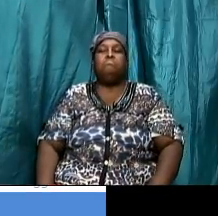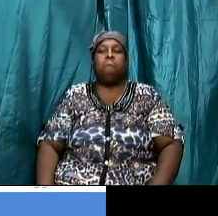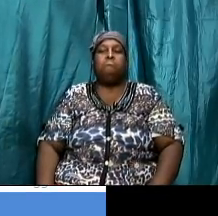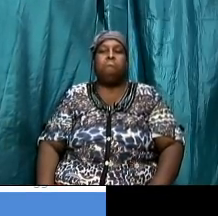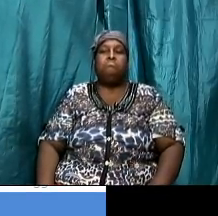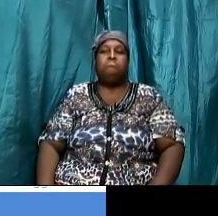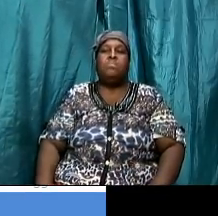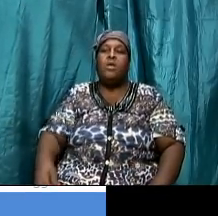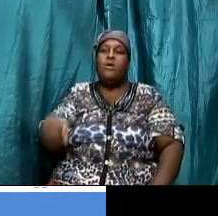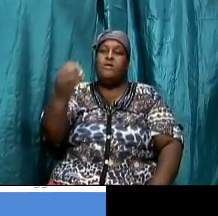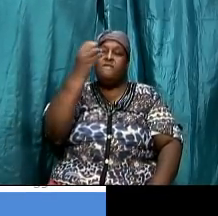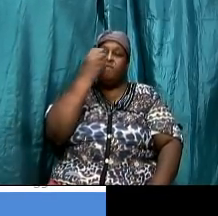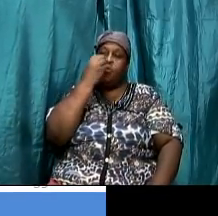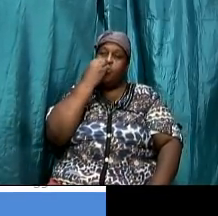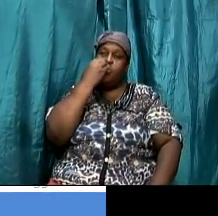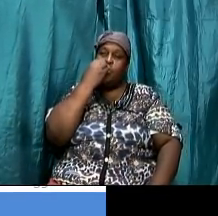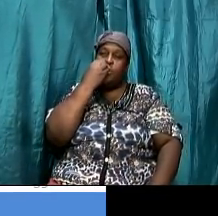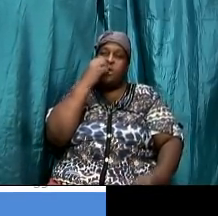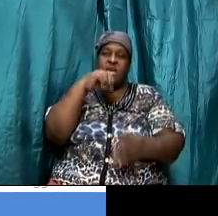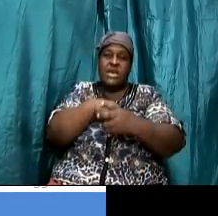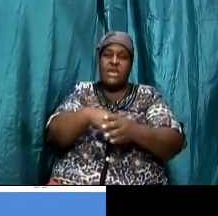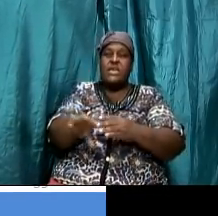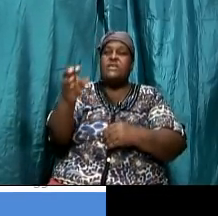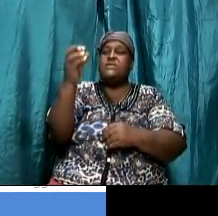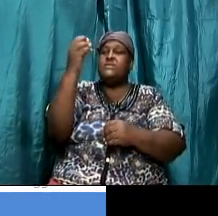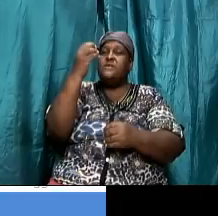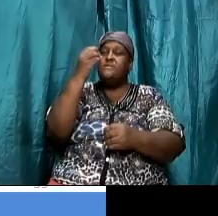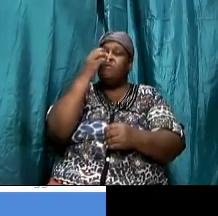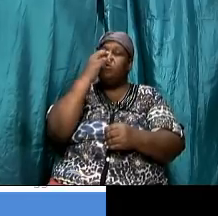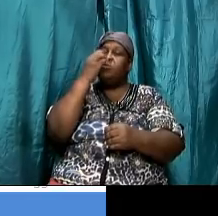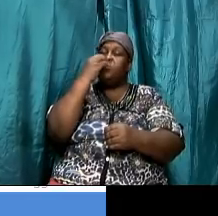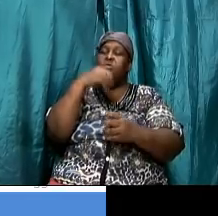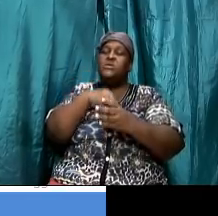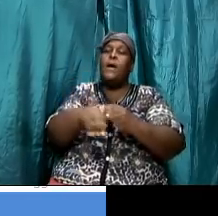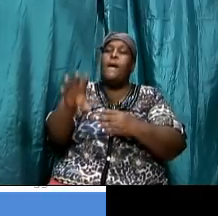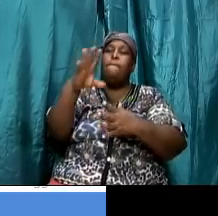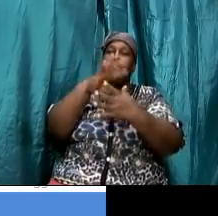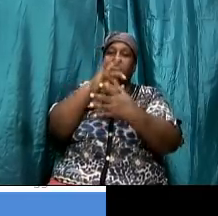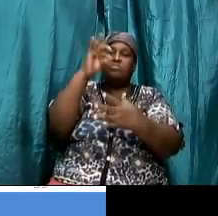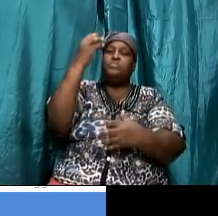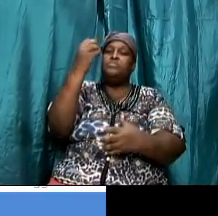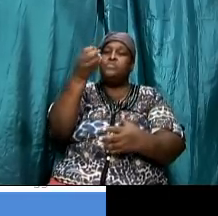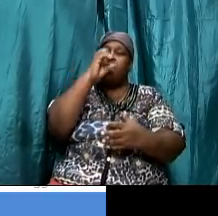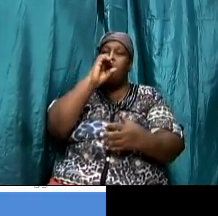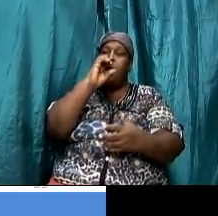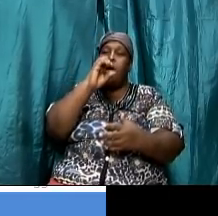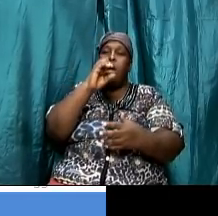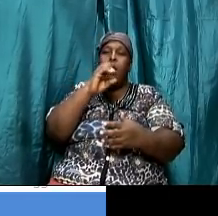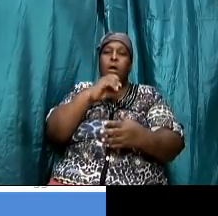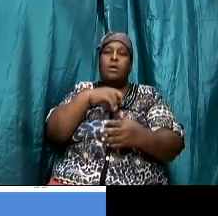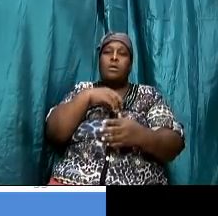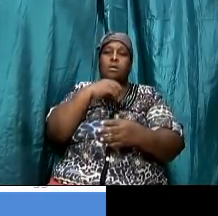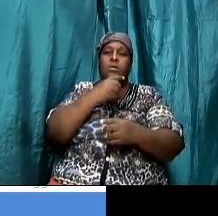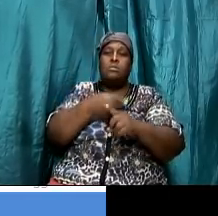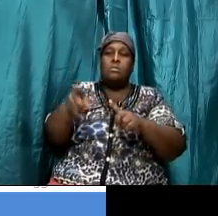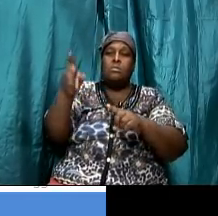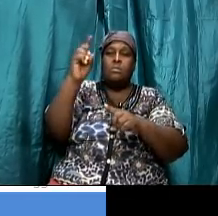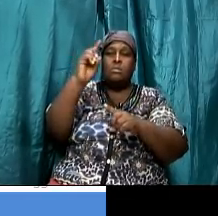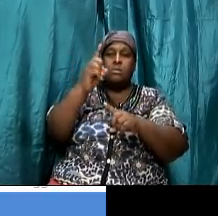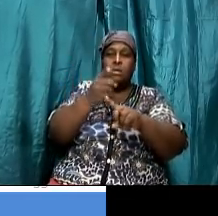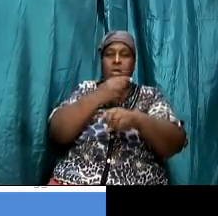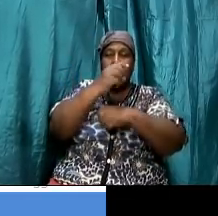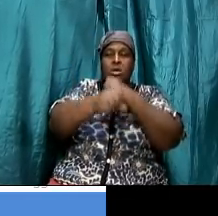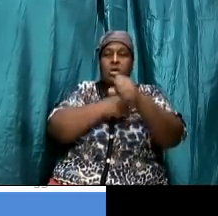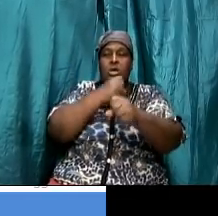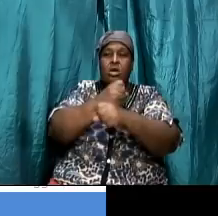the food is the meat and the drink in colossians chapter 2 is the burnt offerings the meat offerings and the drink offerings in ezekiel chapter